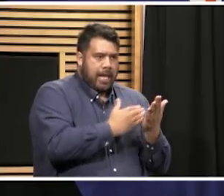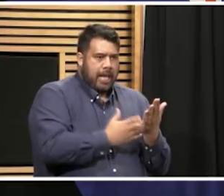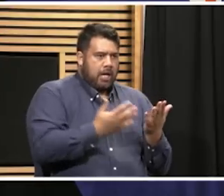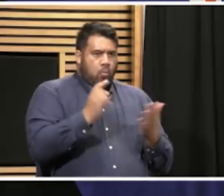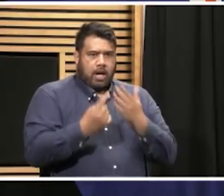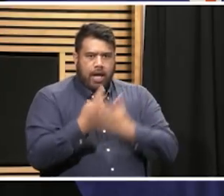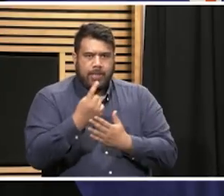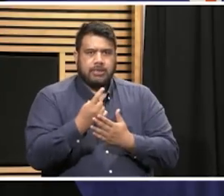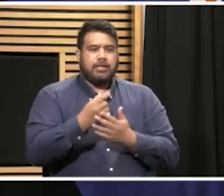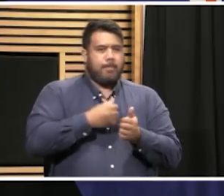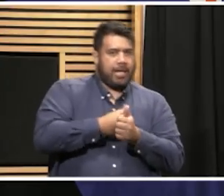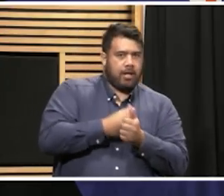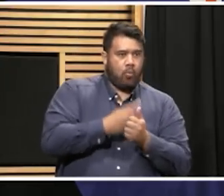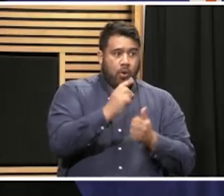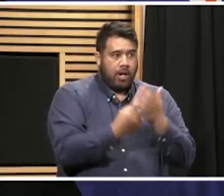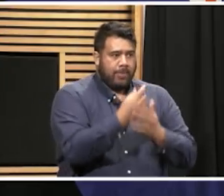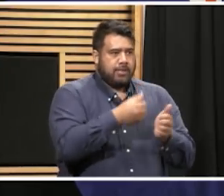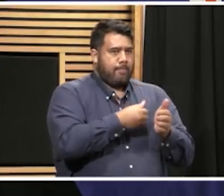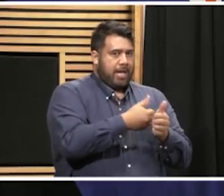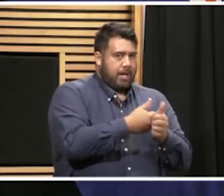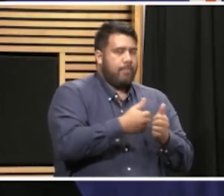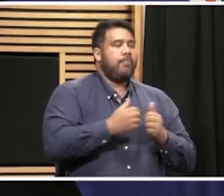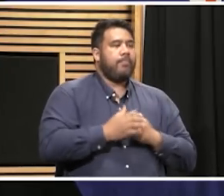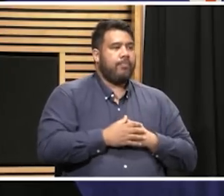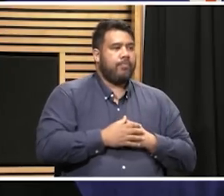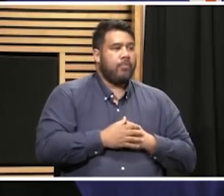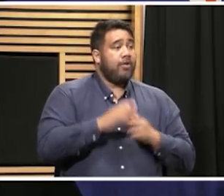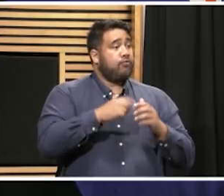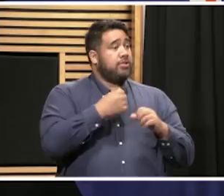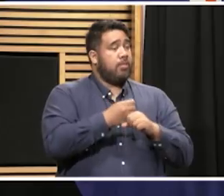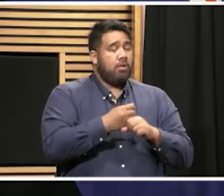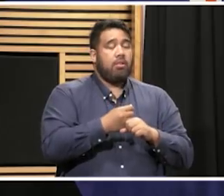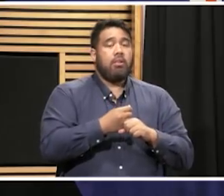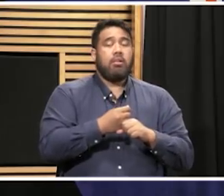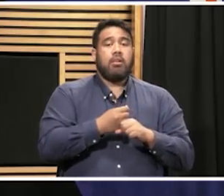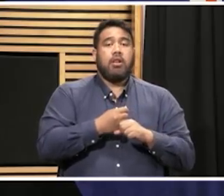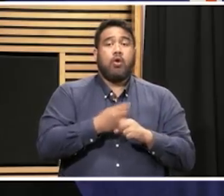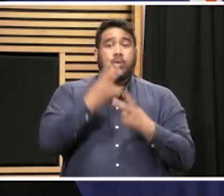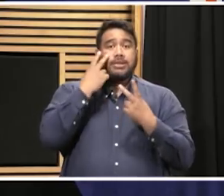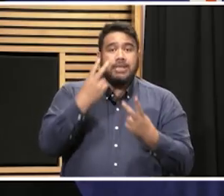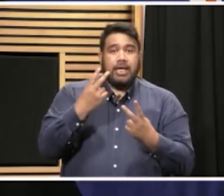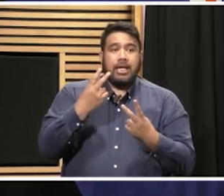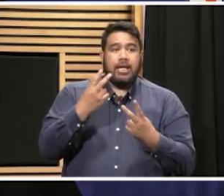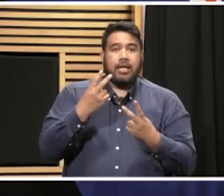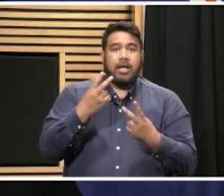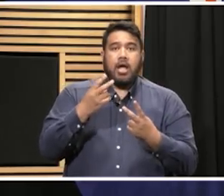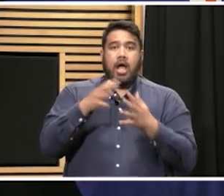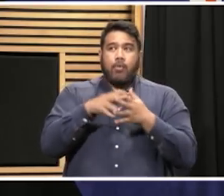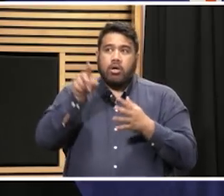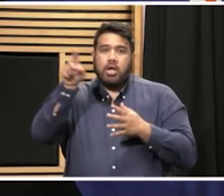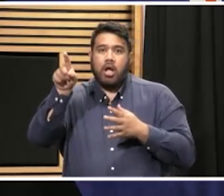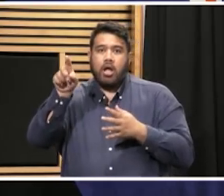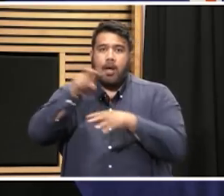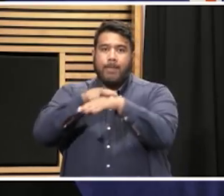contingency plan in place. We're even looking as far and wide as what's happening inside the NYPD and taking